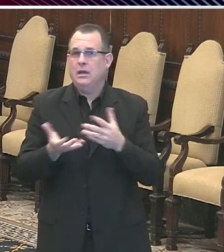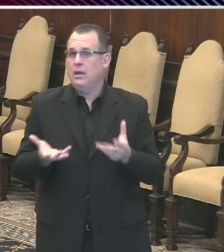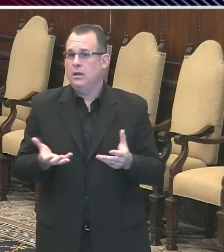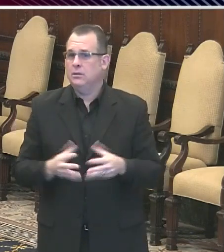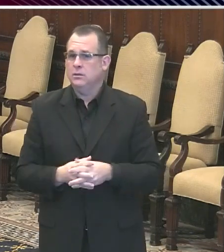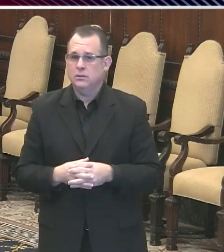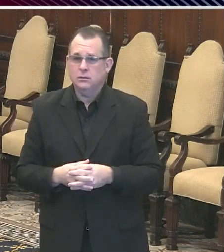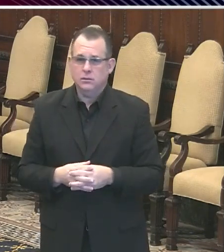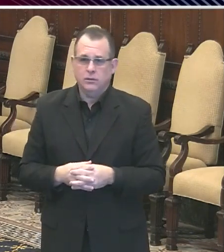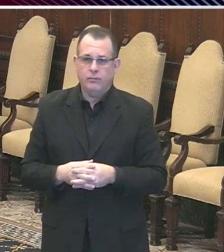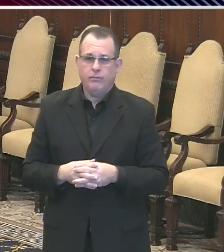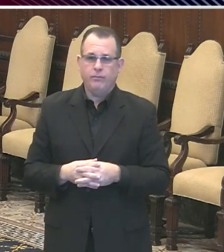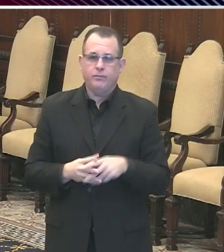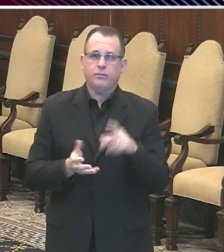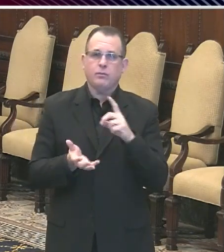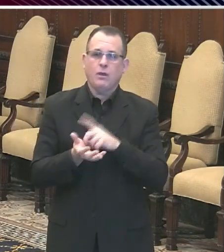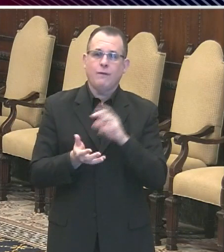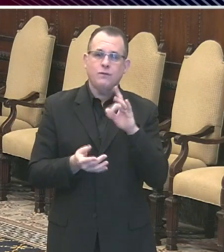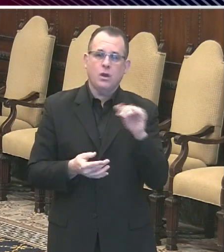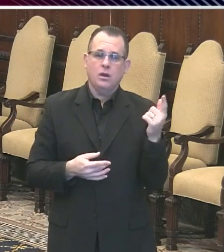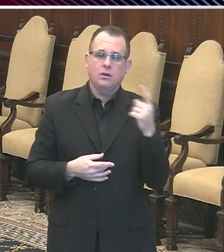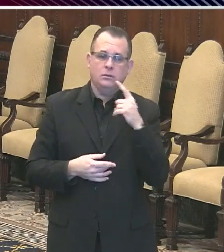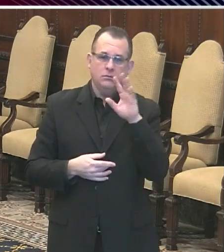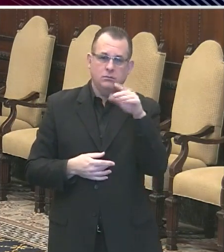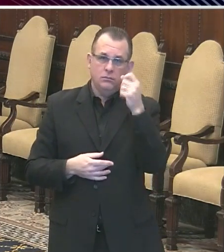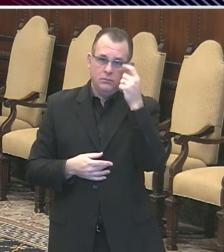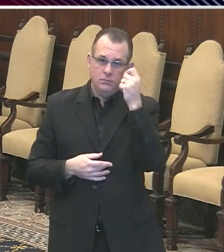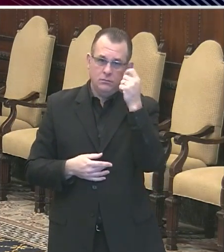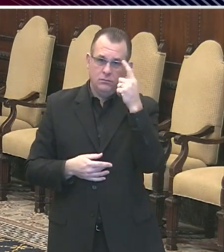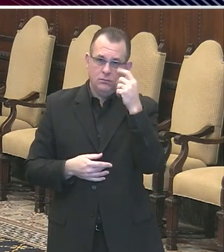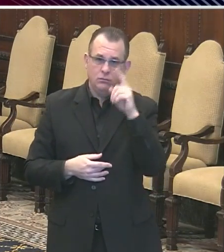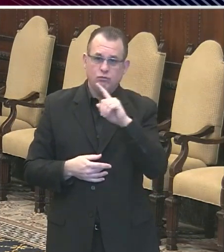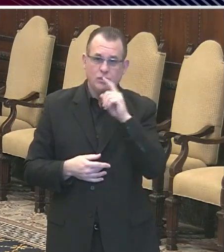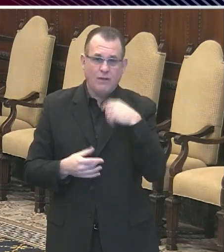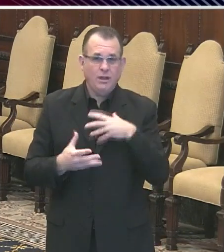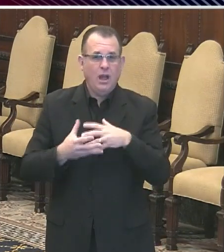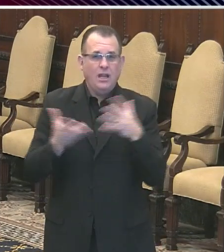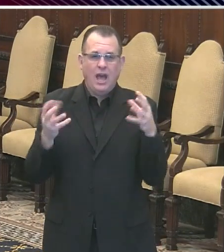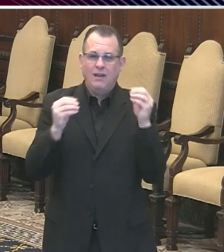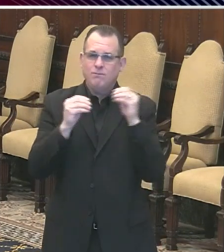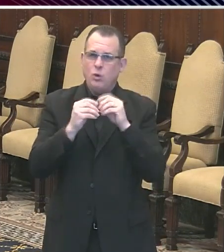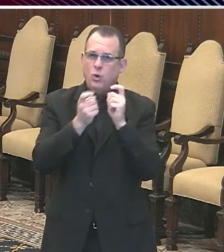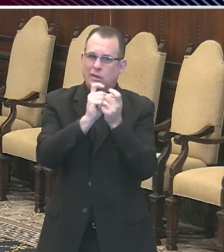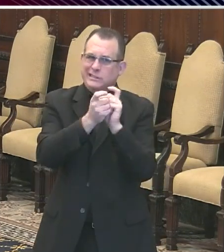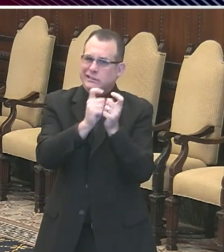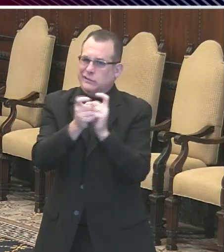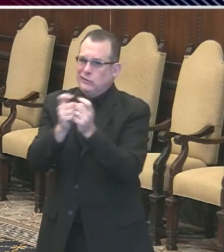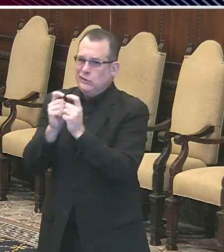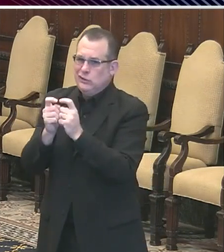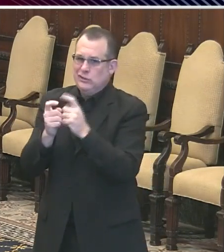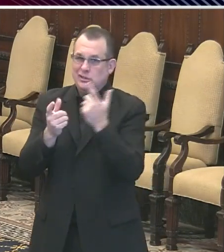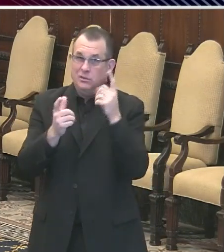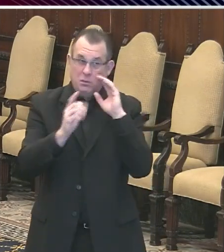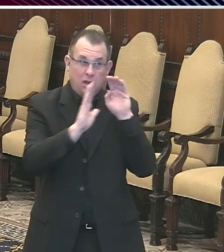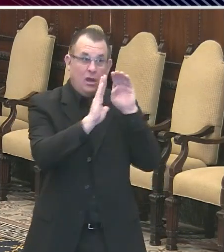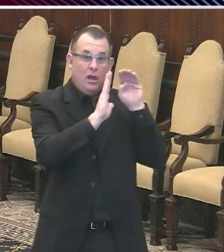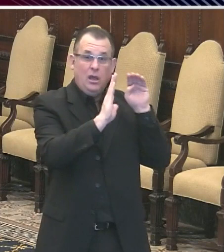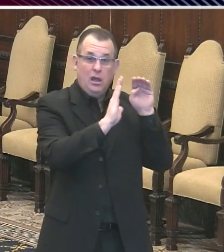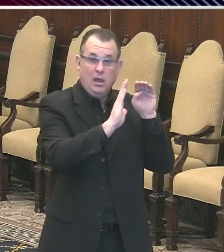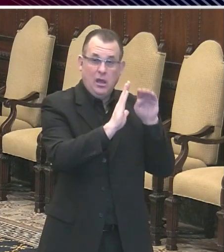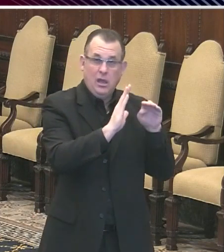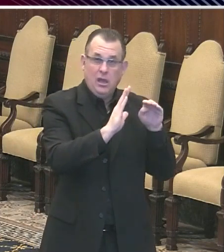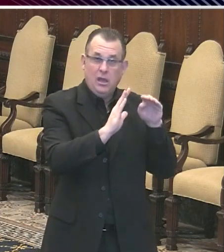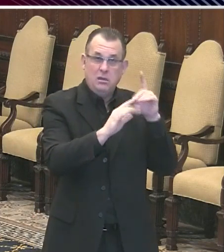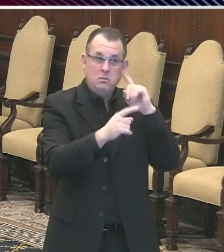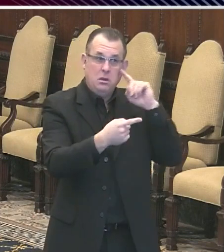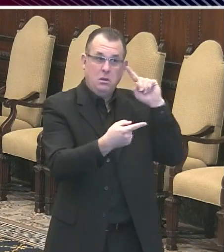So there's going have to be a lot of changes before we really feel comfortable that we're at the end of this epidemic wave. We want to be able to